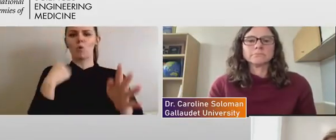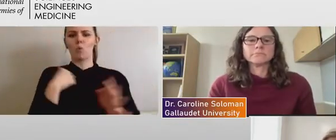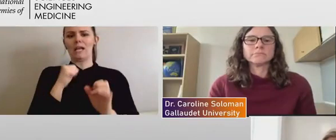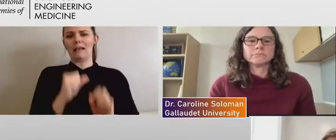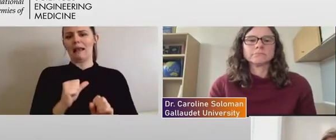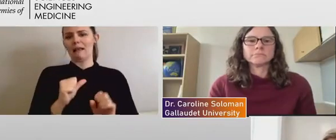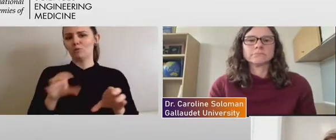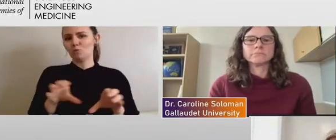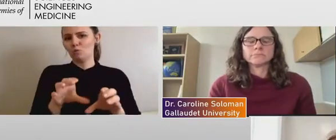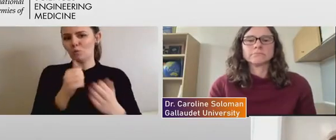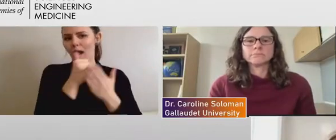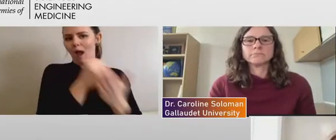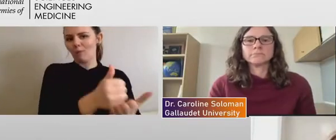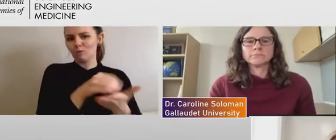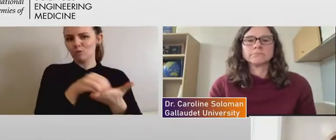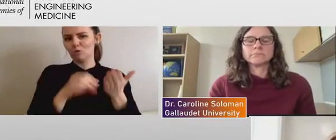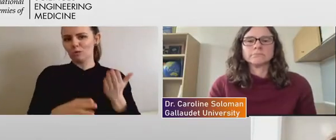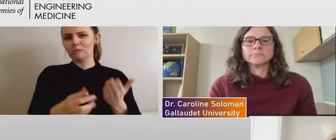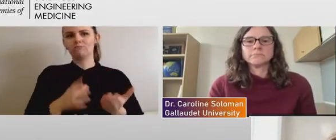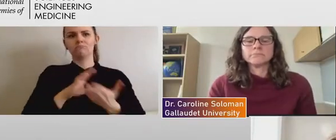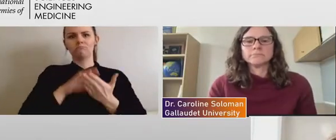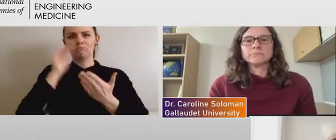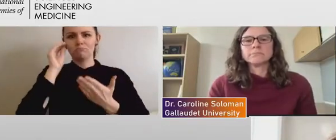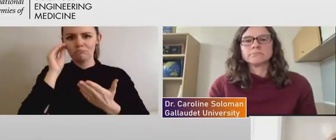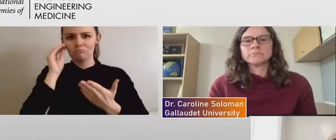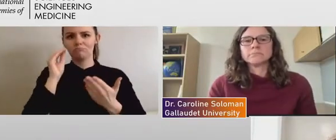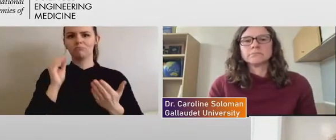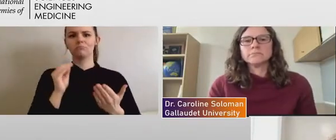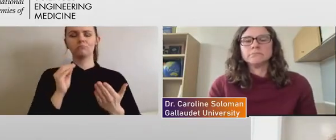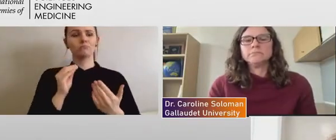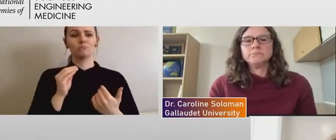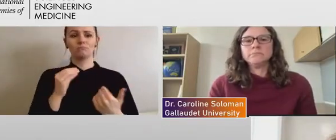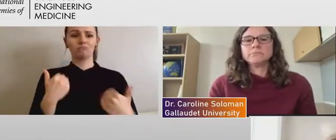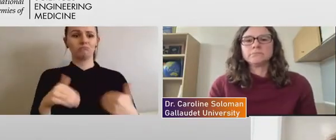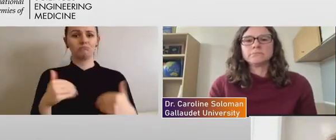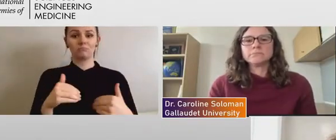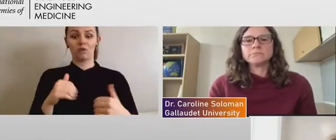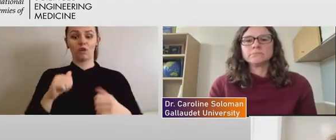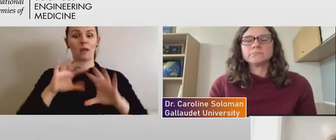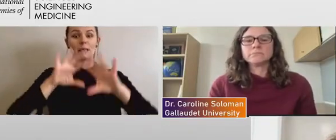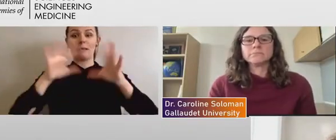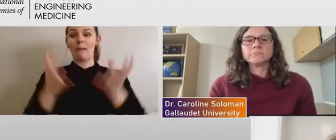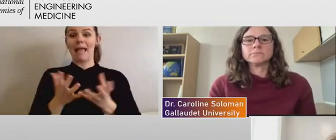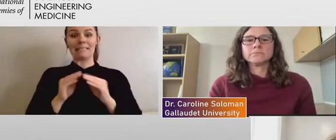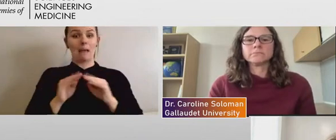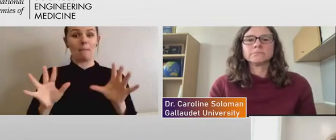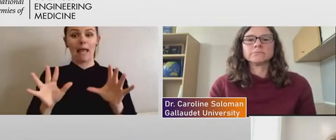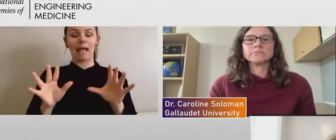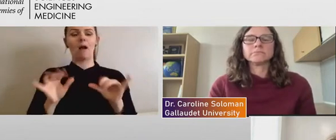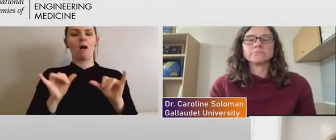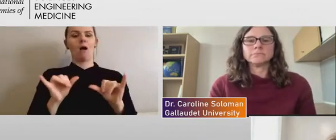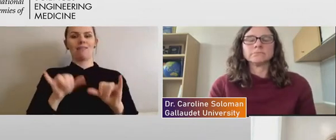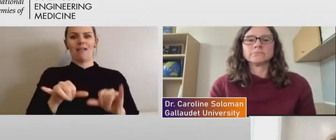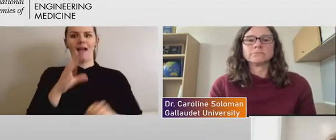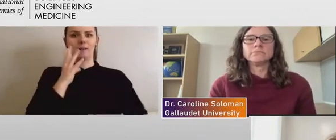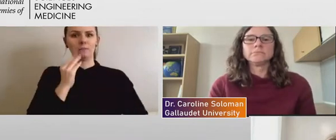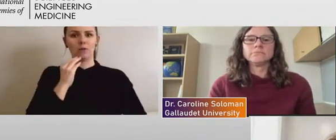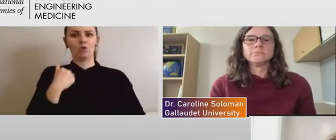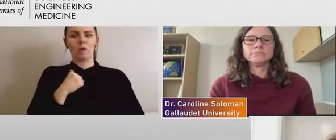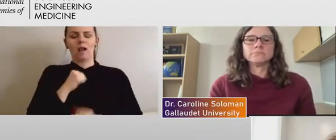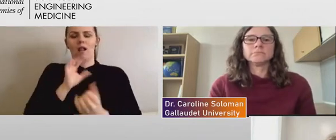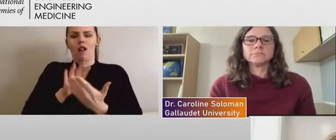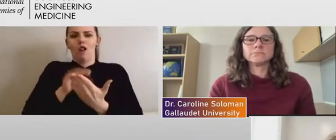um, I think that there's a lot that we can learn from the pandemic. Um, a lot of people from the disability